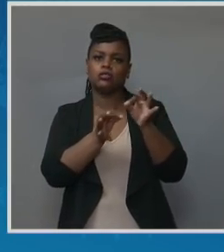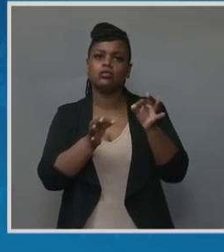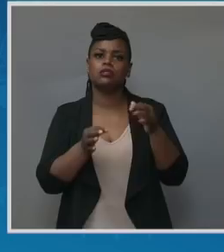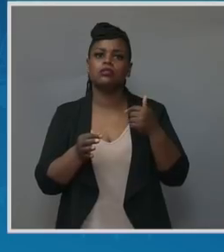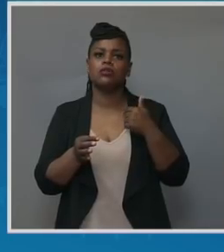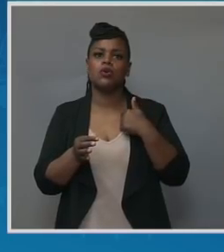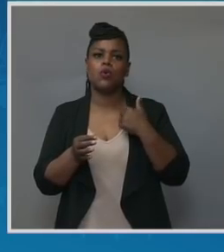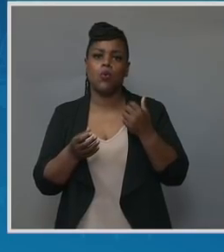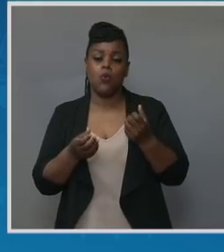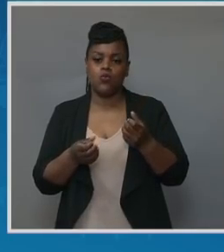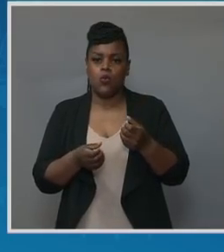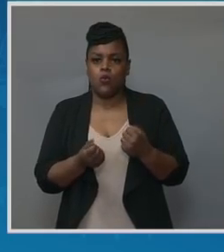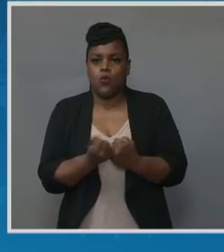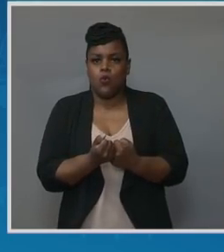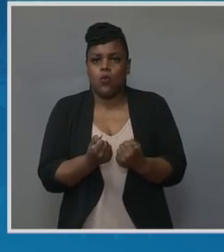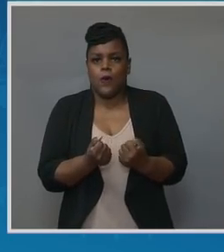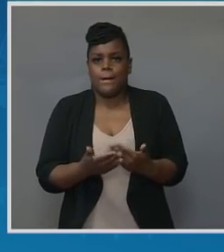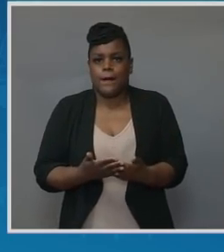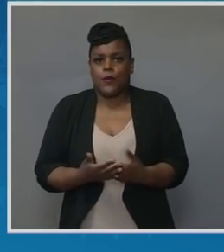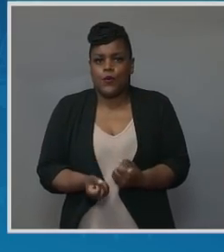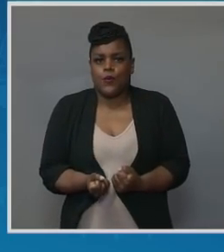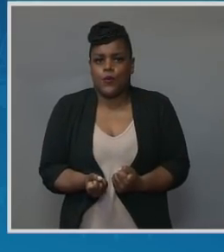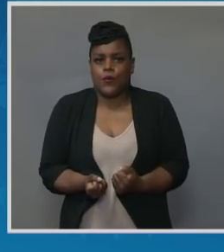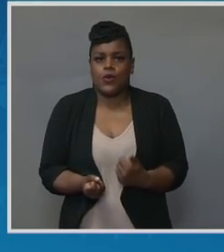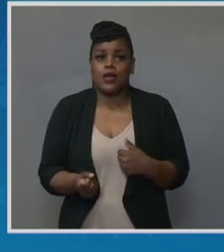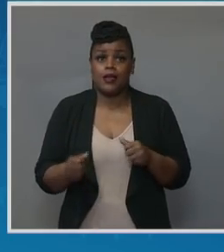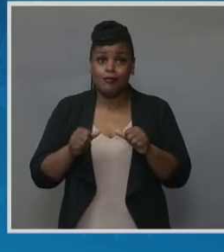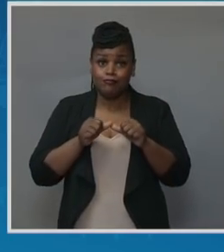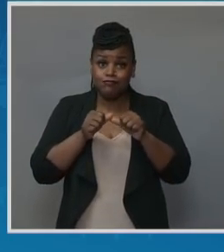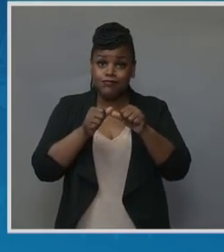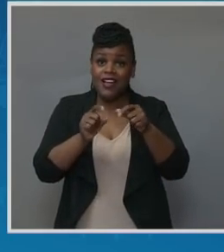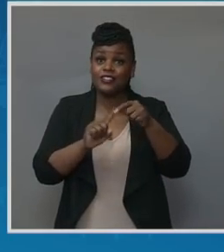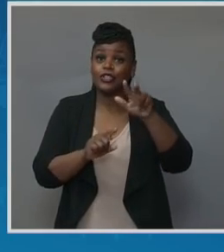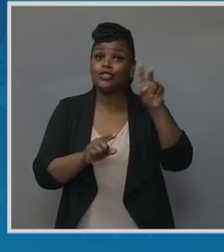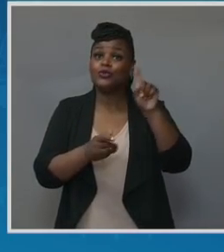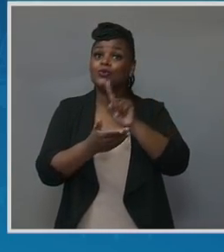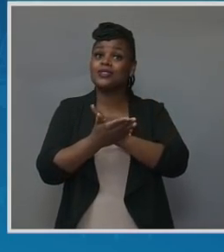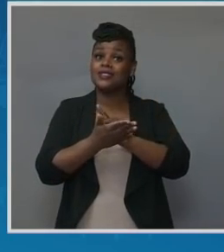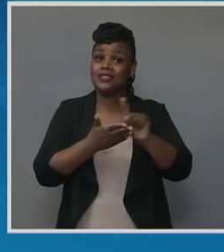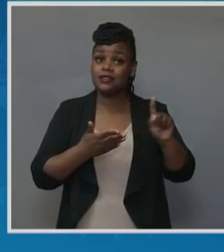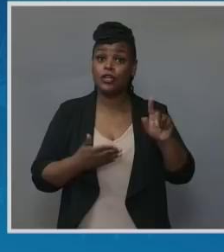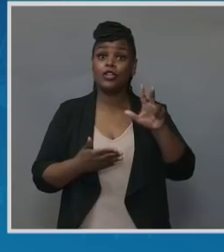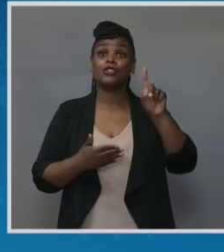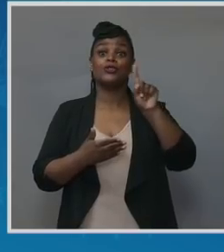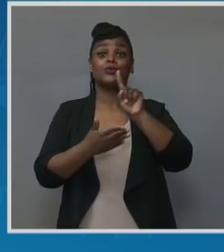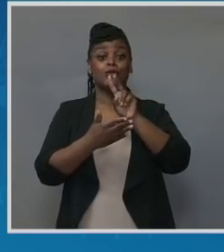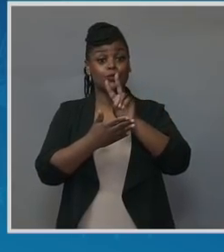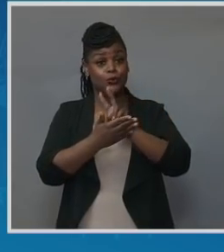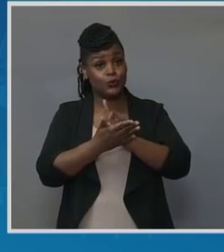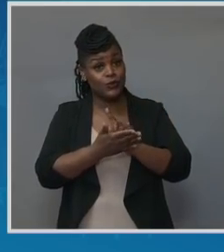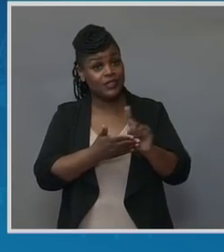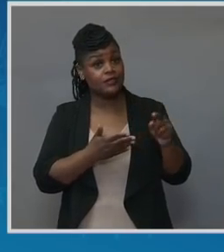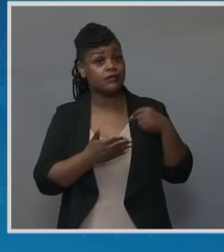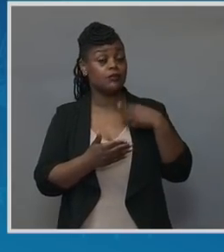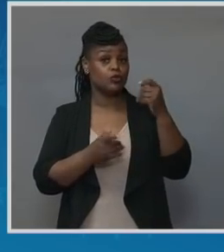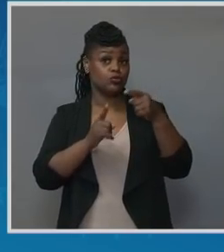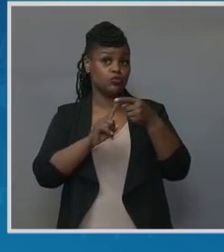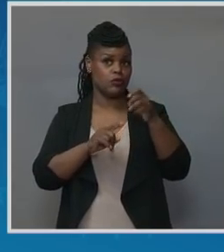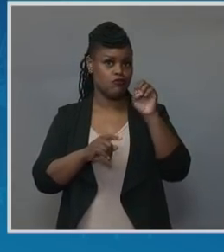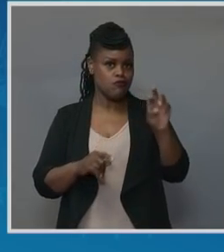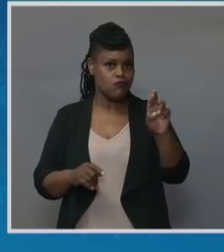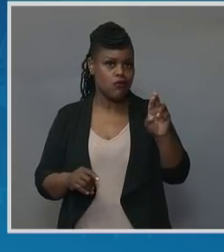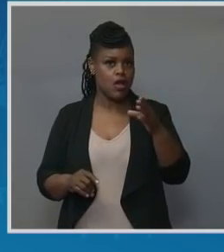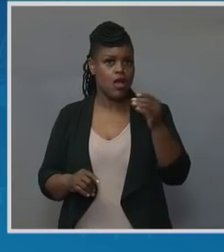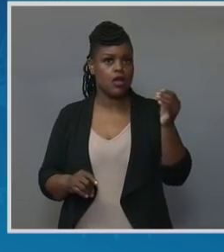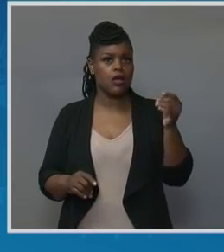complications up until 32 weeks. At 32 weeks, I arrived at the emergency room, and I immediately knew